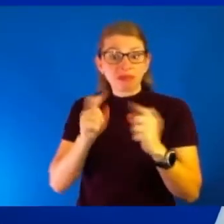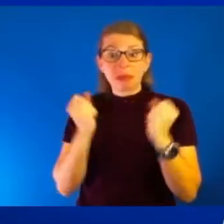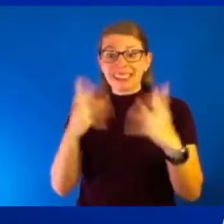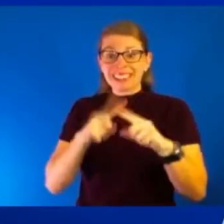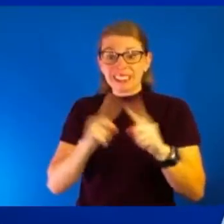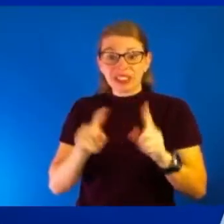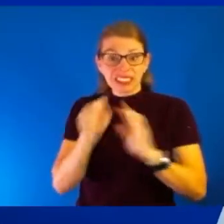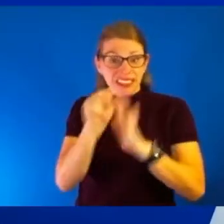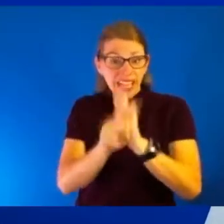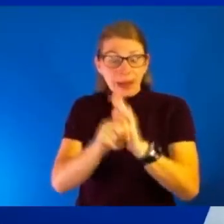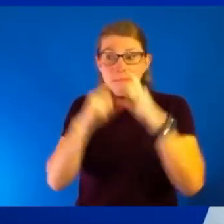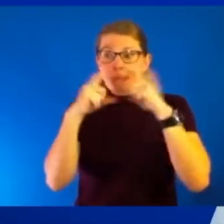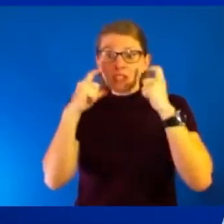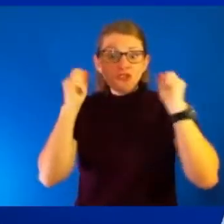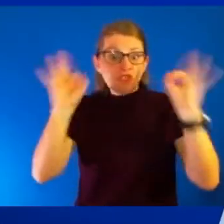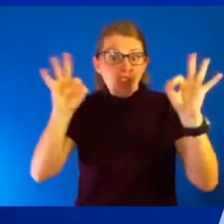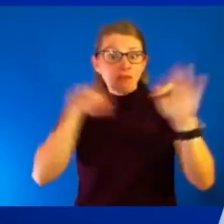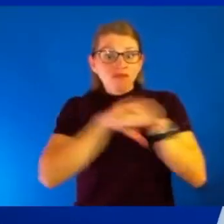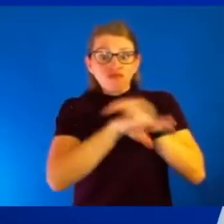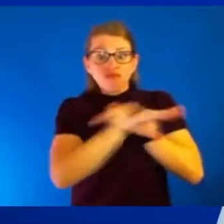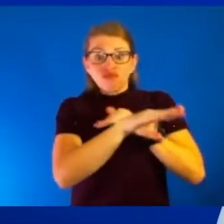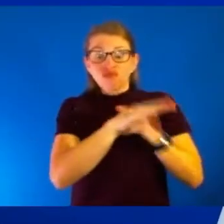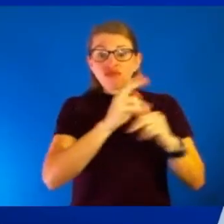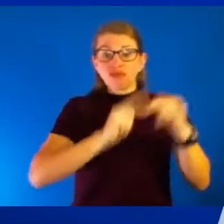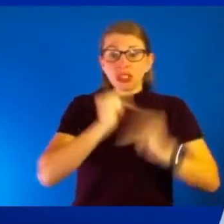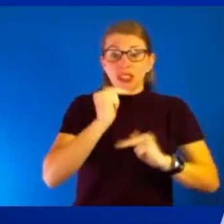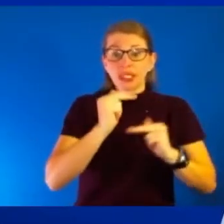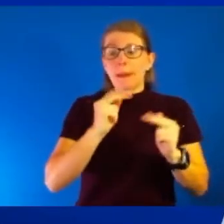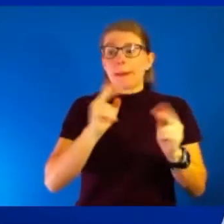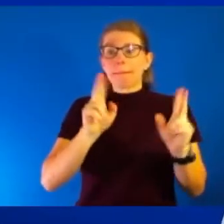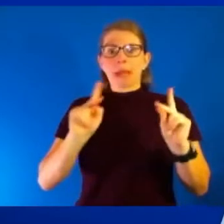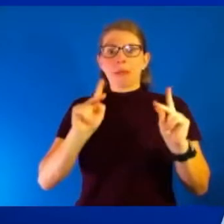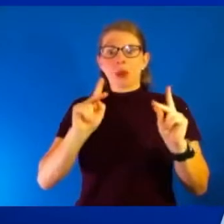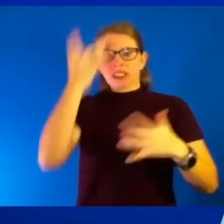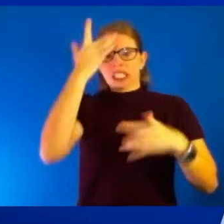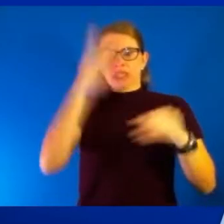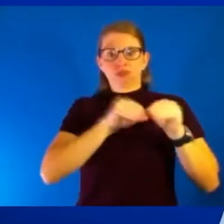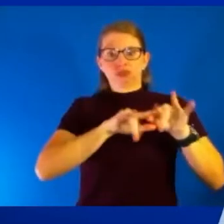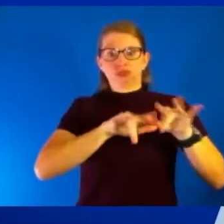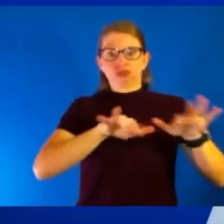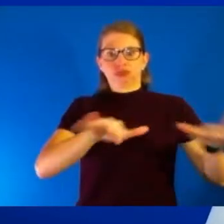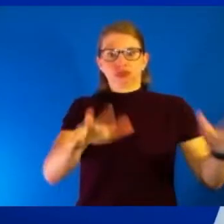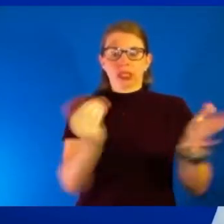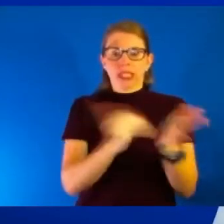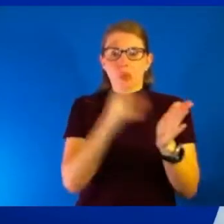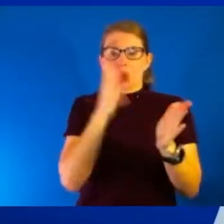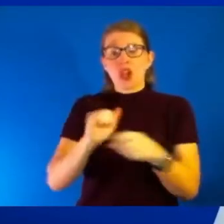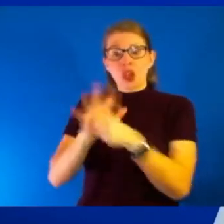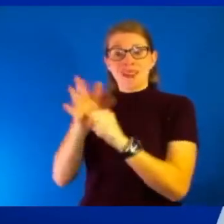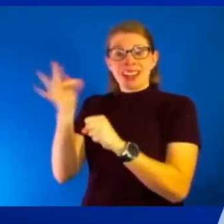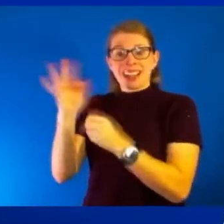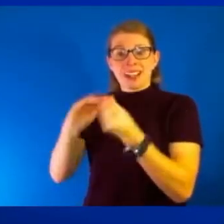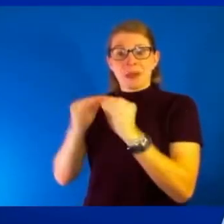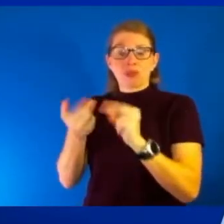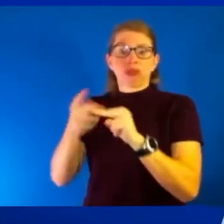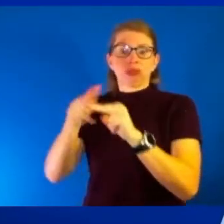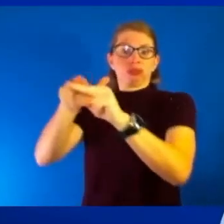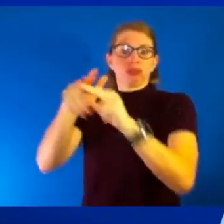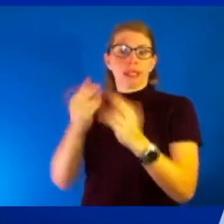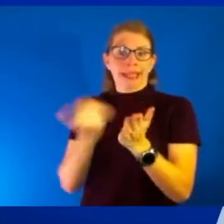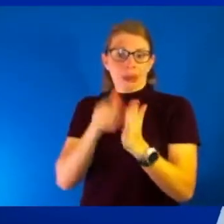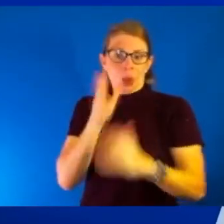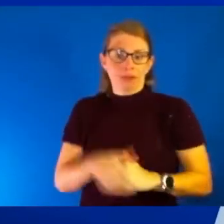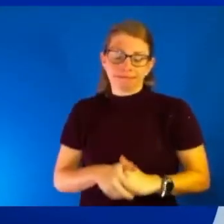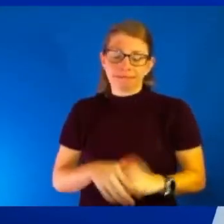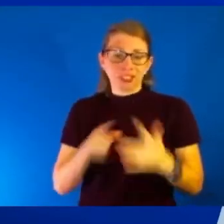and you go indoors, people are going to get sick again. And we're going to see an increasing rise of COVID-19 numbers. And that's exactly what we're starting to see. And I'm